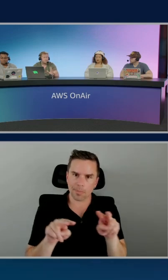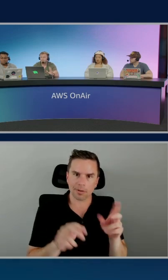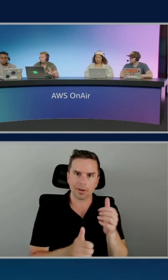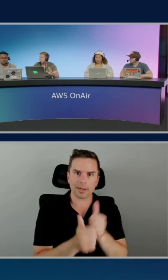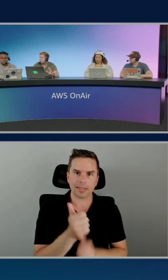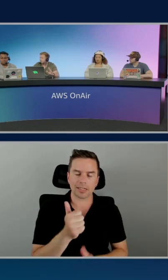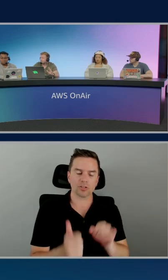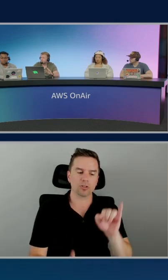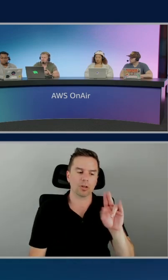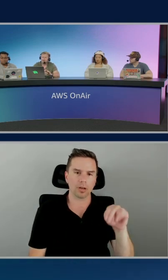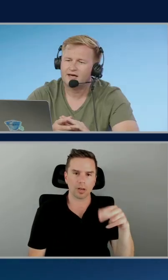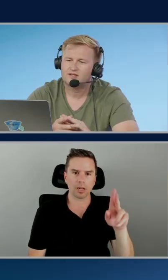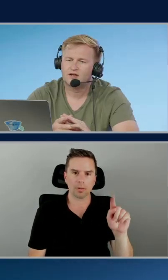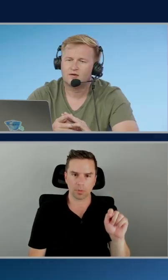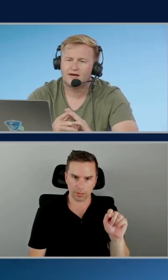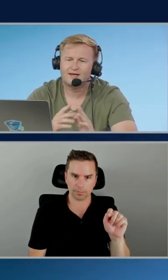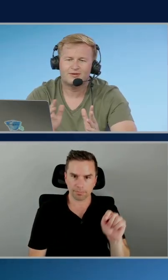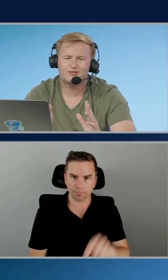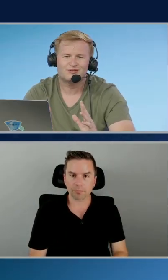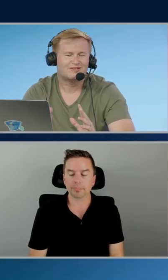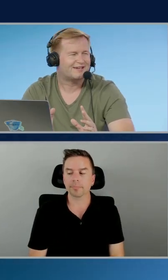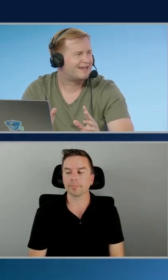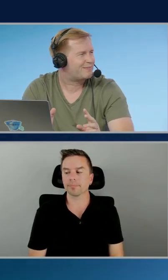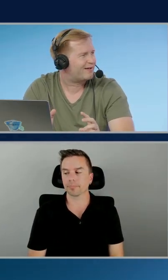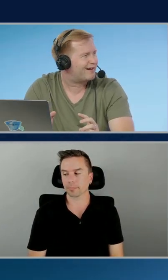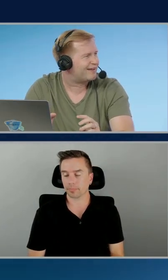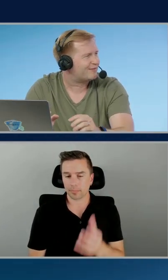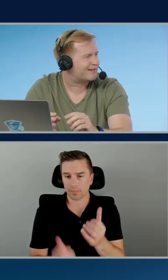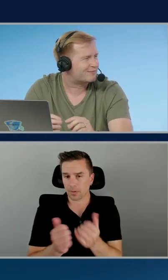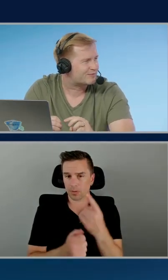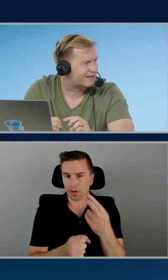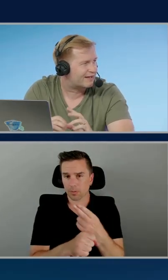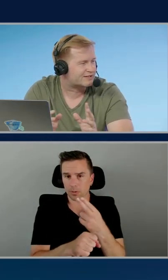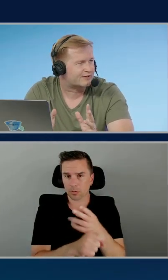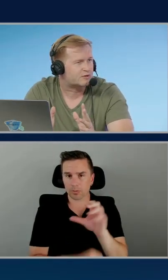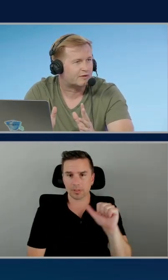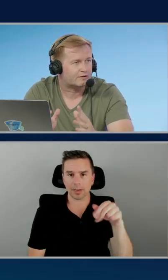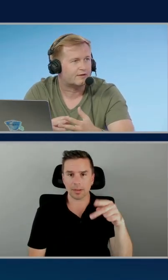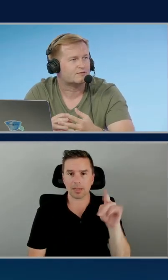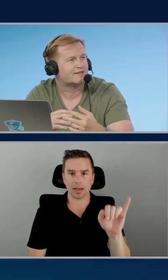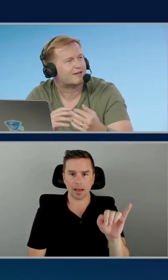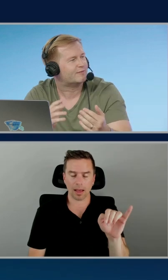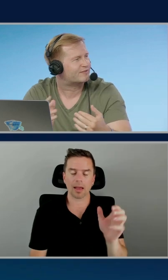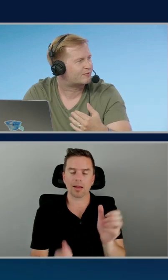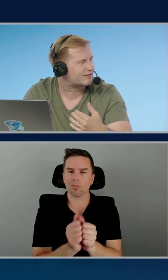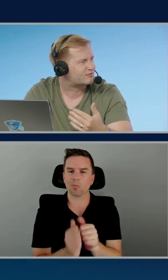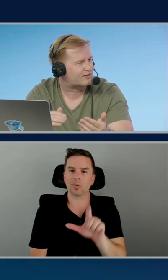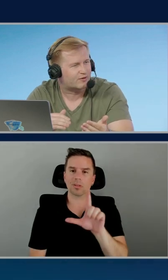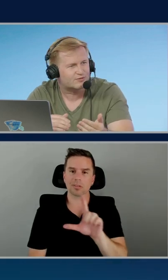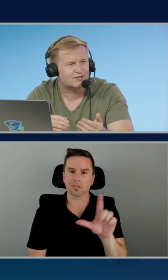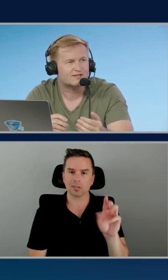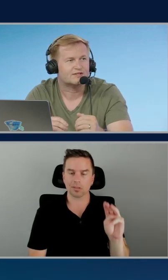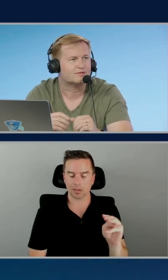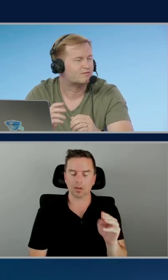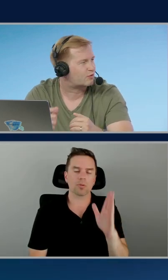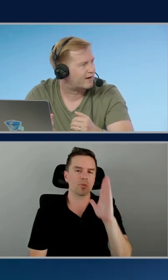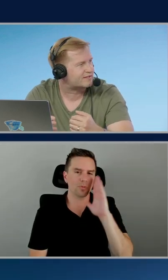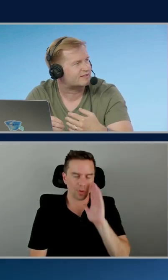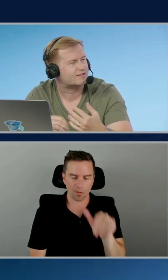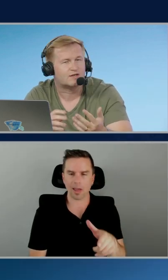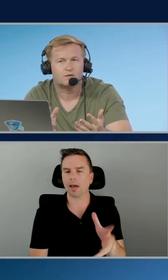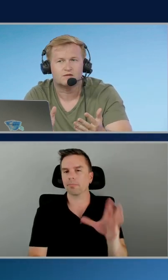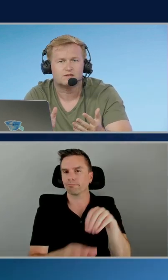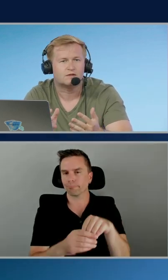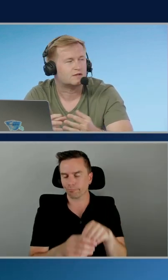services for other reasons too. So anyone who's used an API when it comes with a large language model knows they come with quite strict quotas in terms of